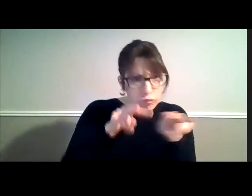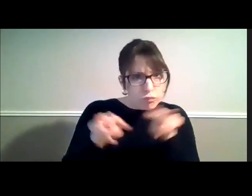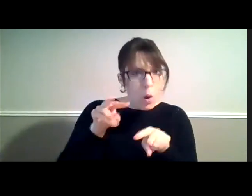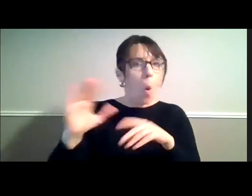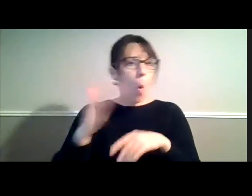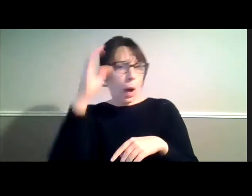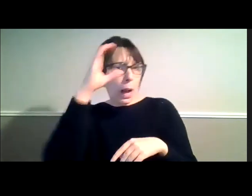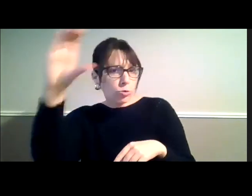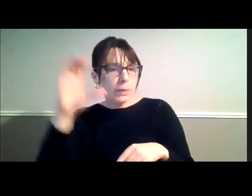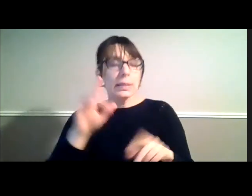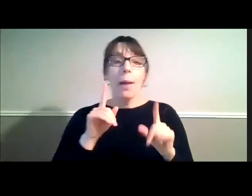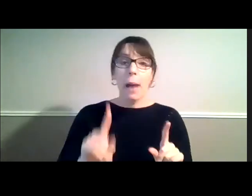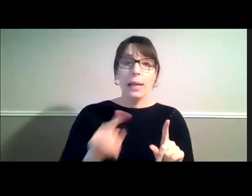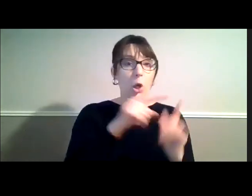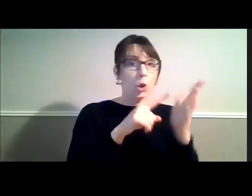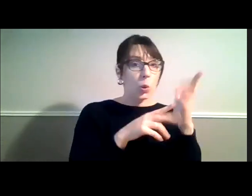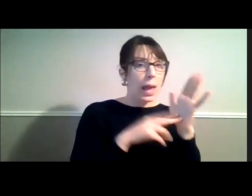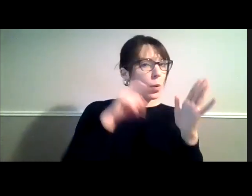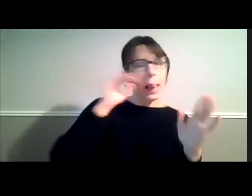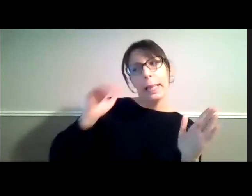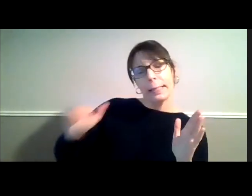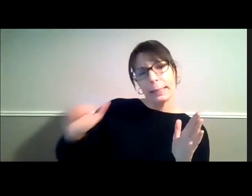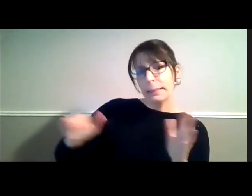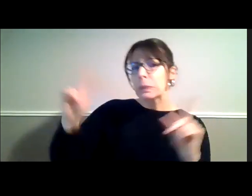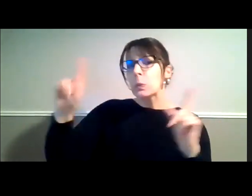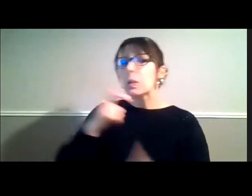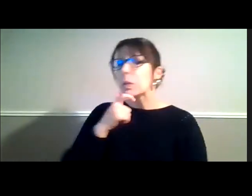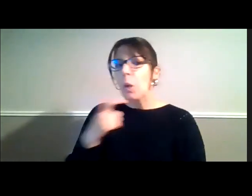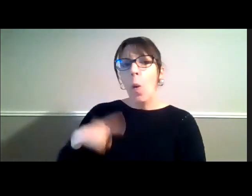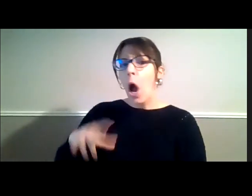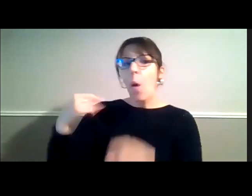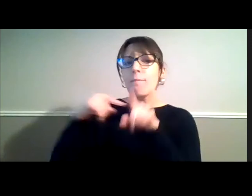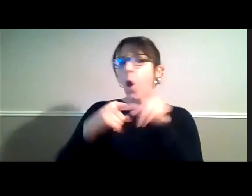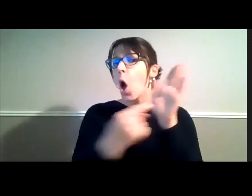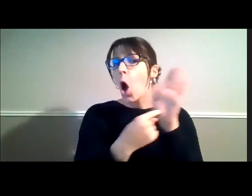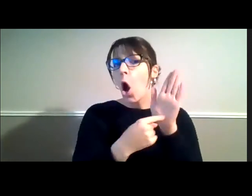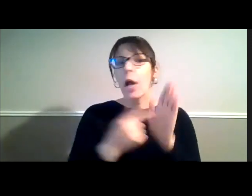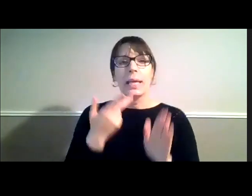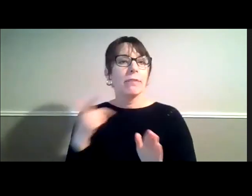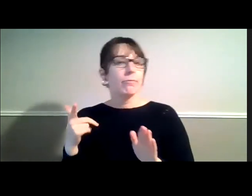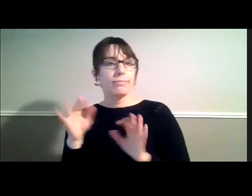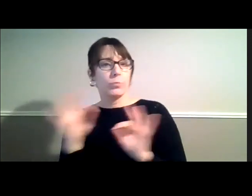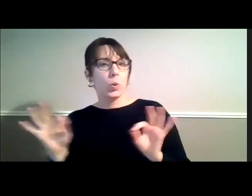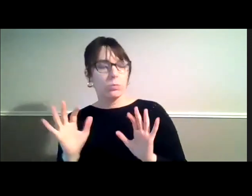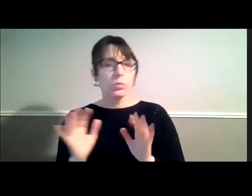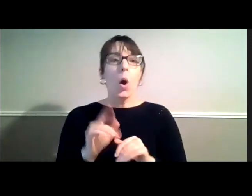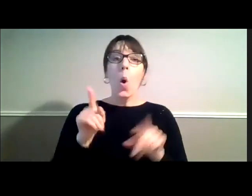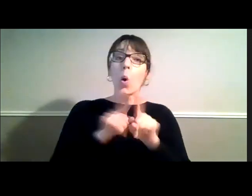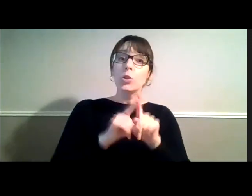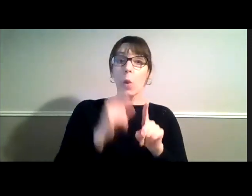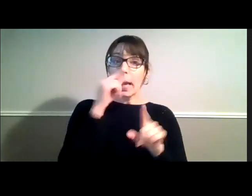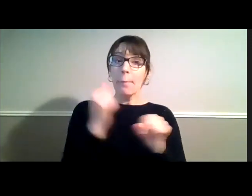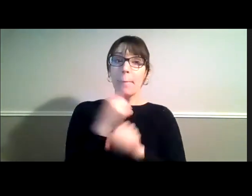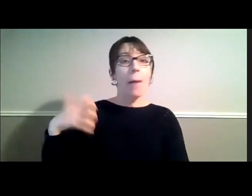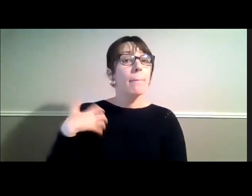when we don't comply. There are also complaint provisions under the convention. And you